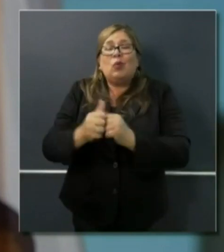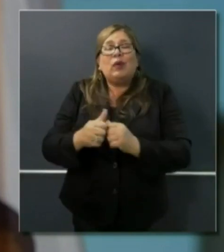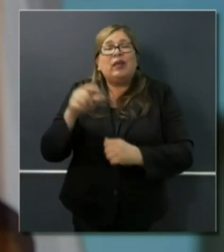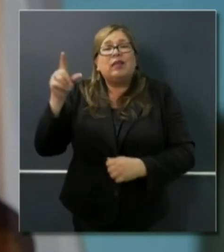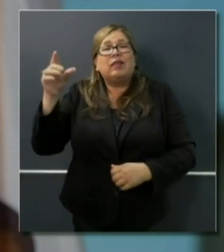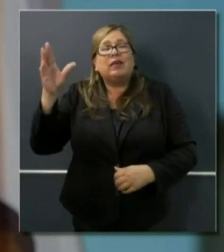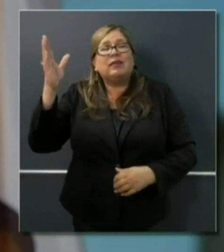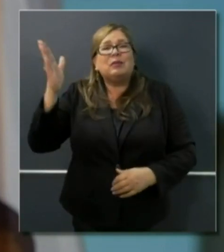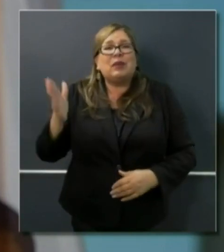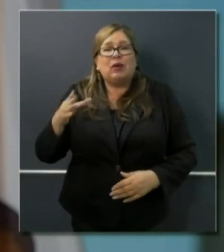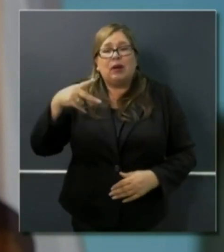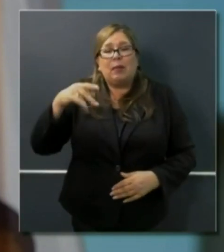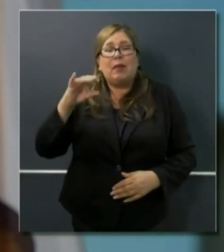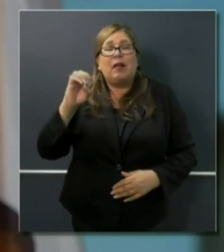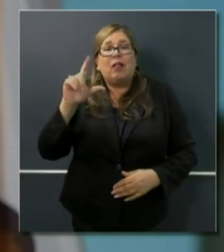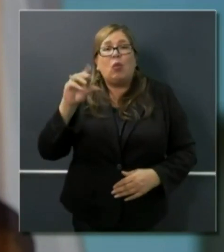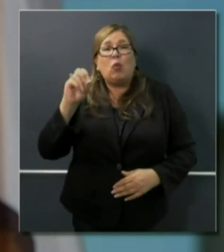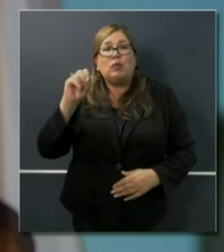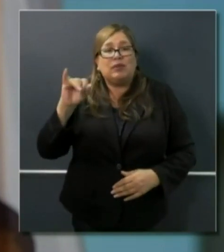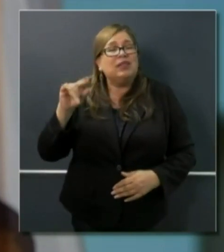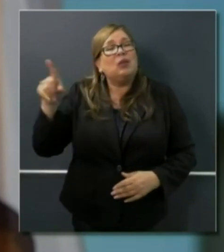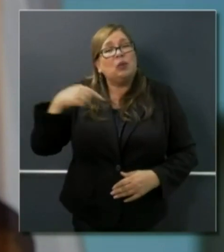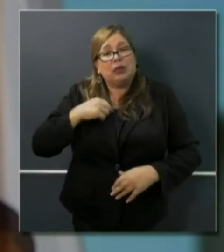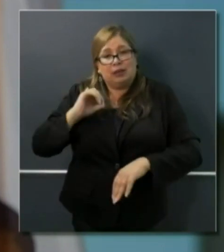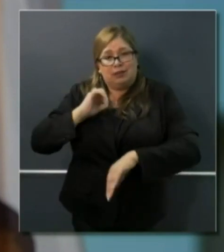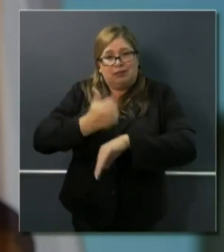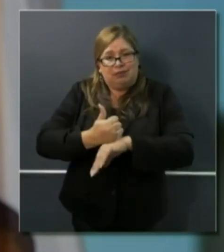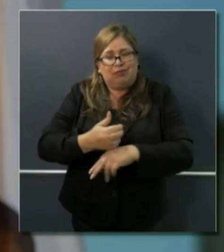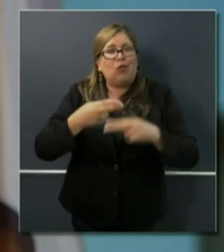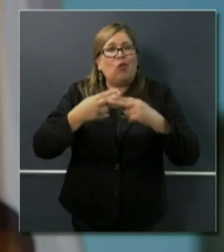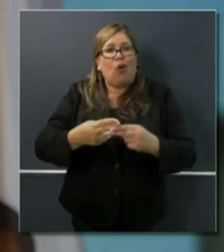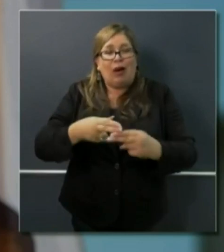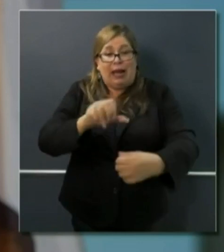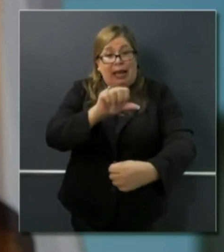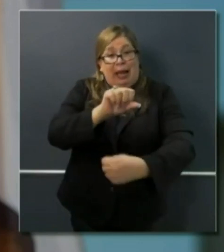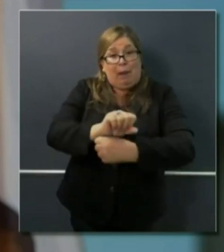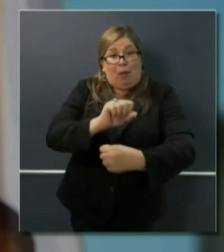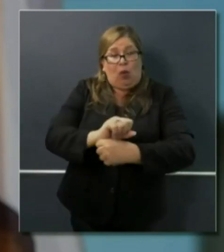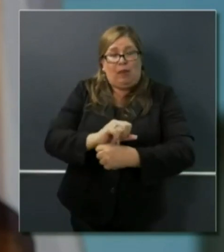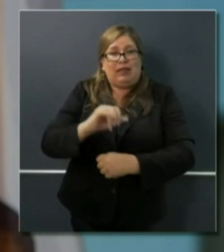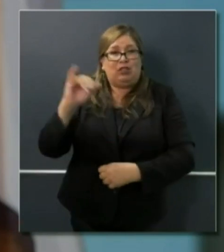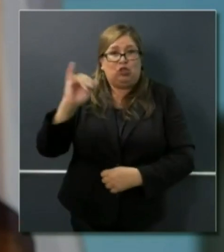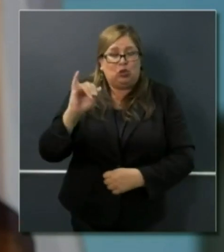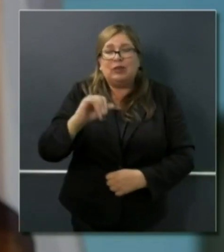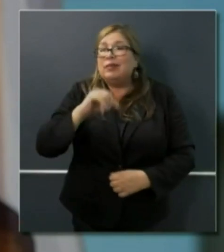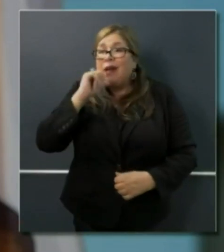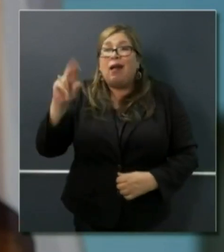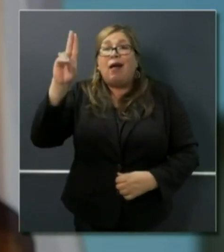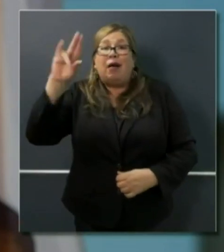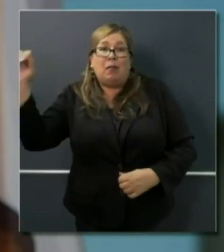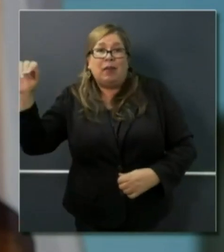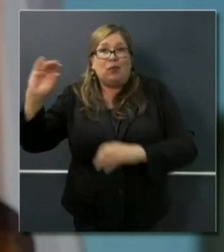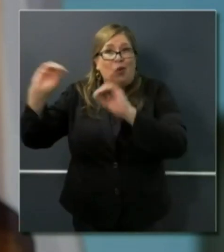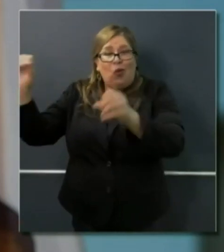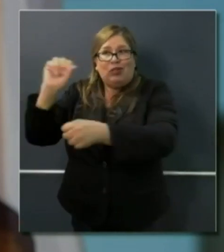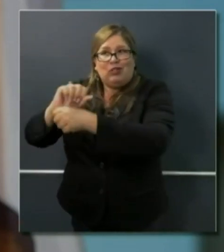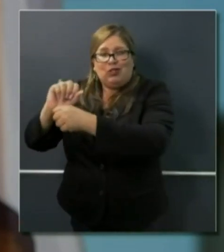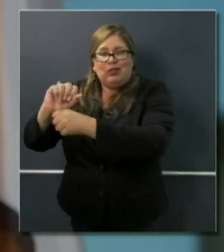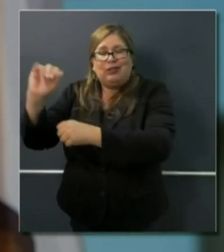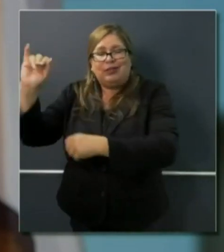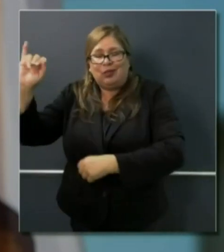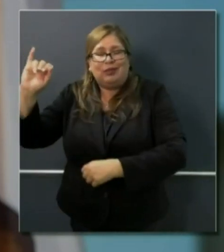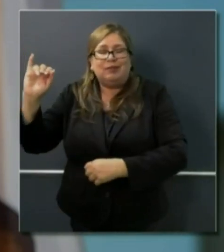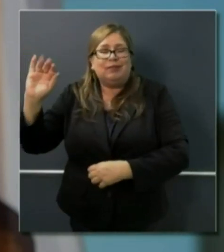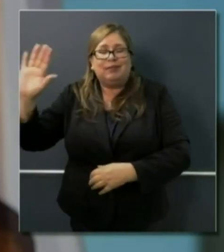appropriations to put together an employment insurance, not just an unemployment insurance program. It's commonly